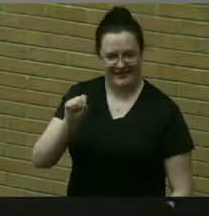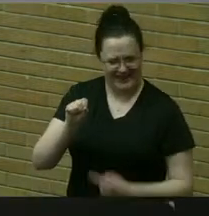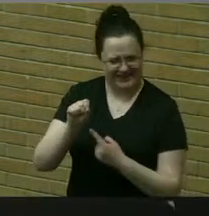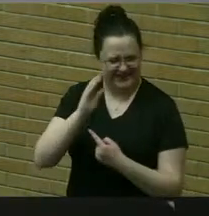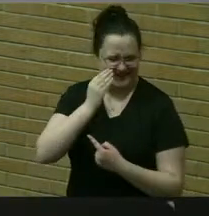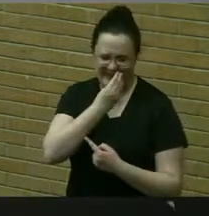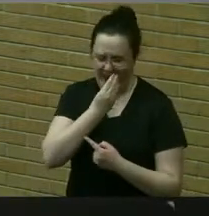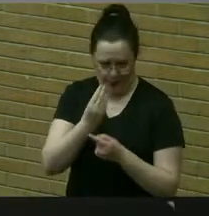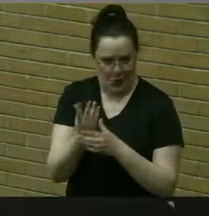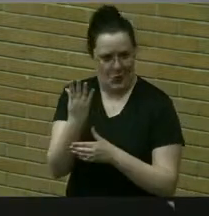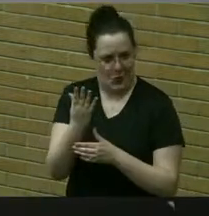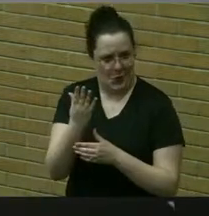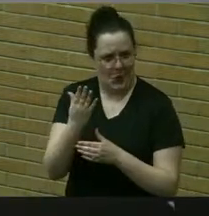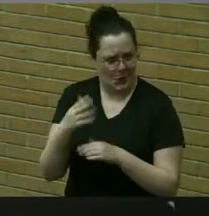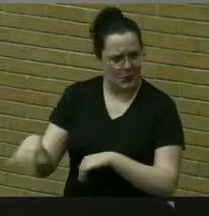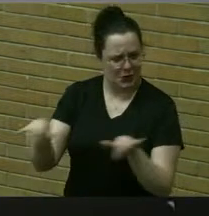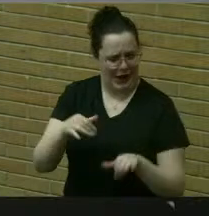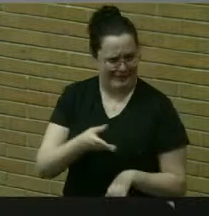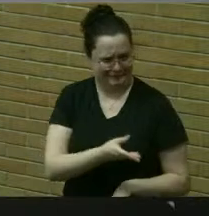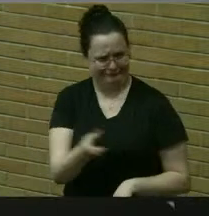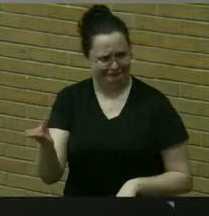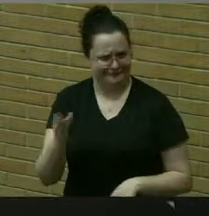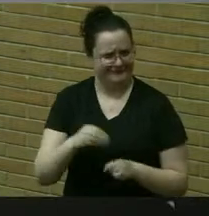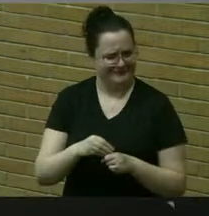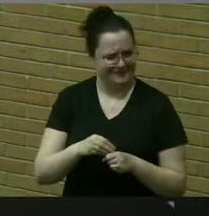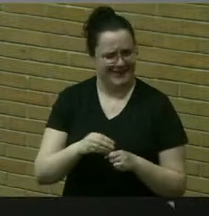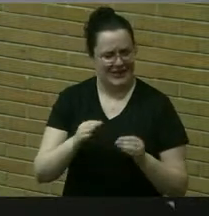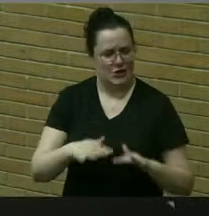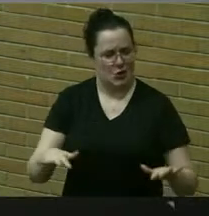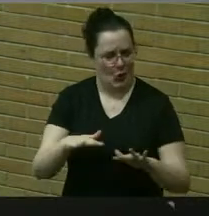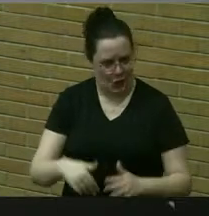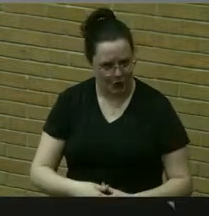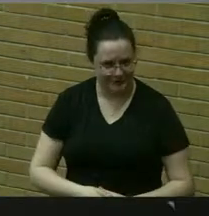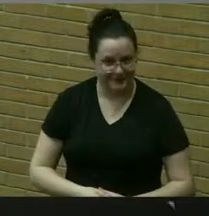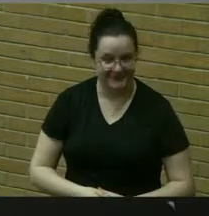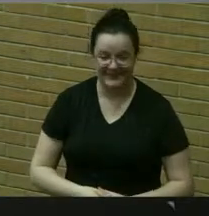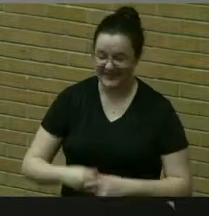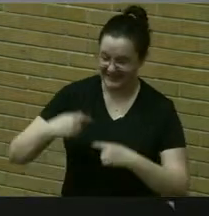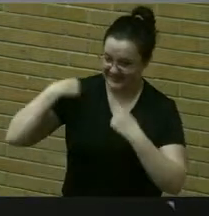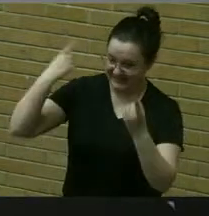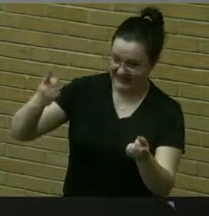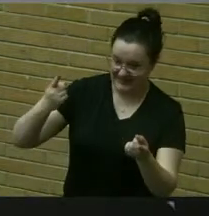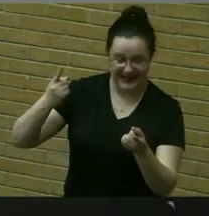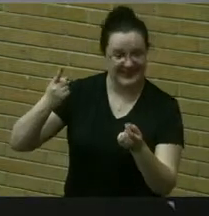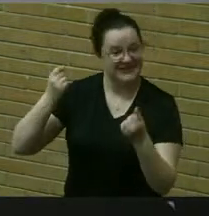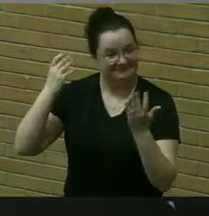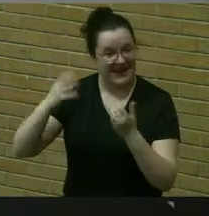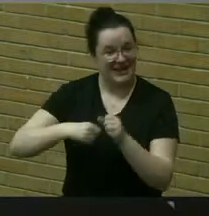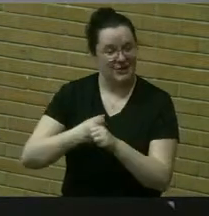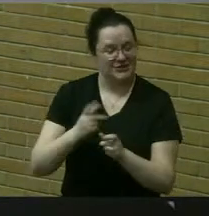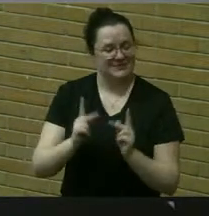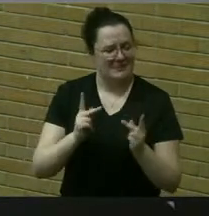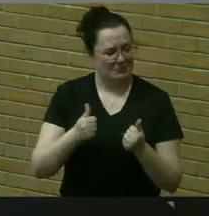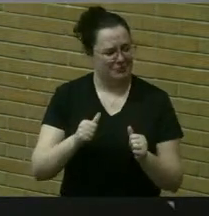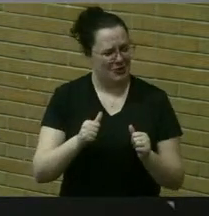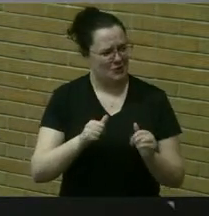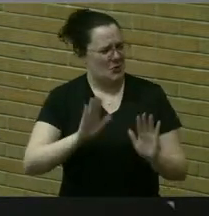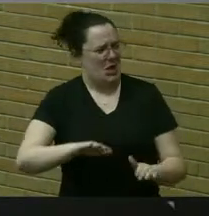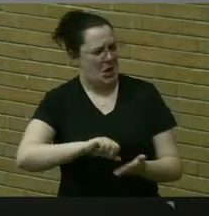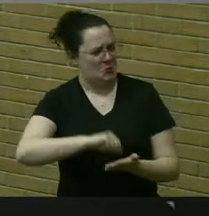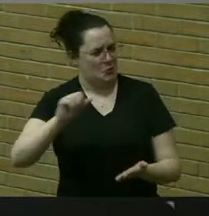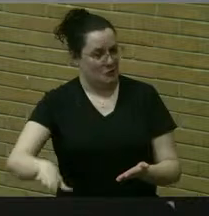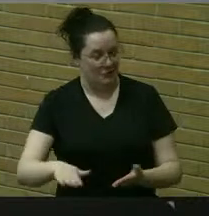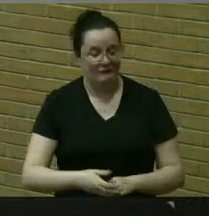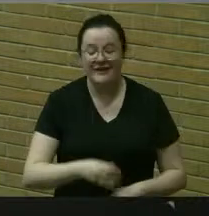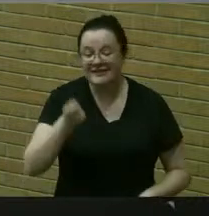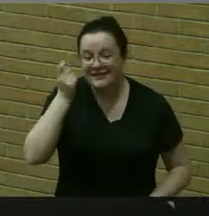in lawns and for decades folks have tried to tamp them down but if you